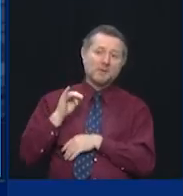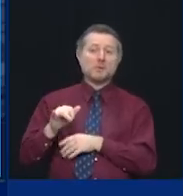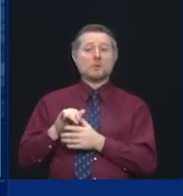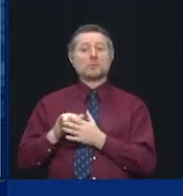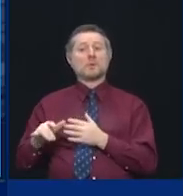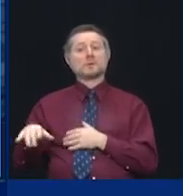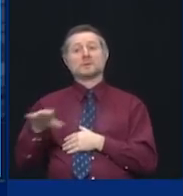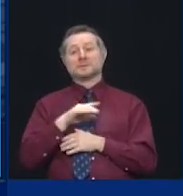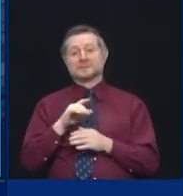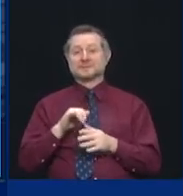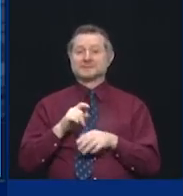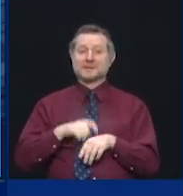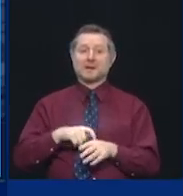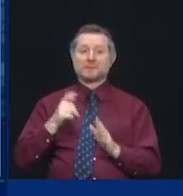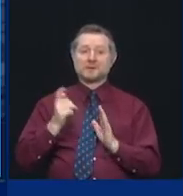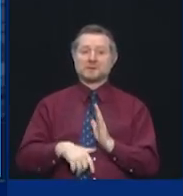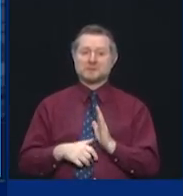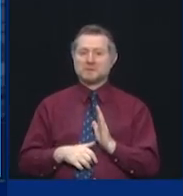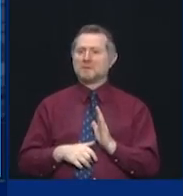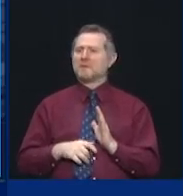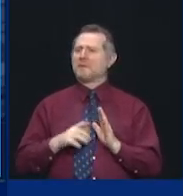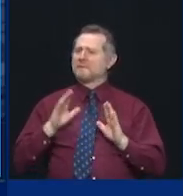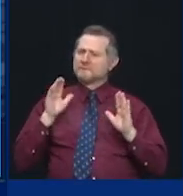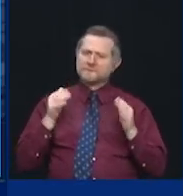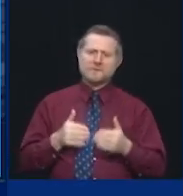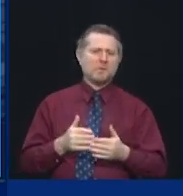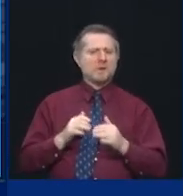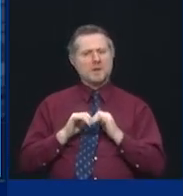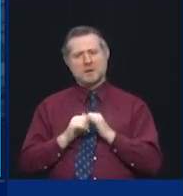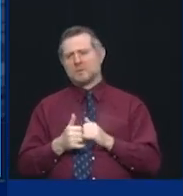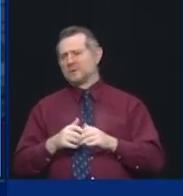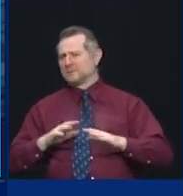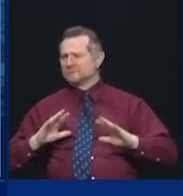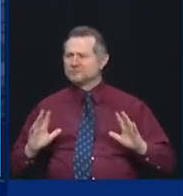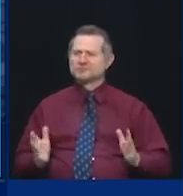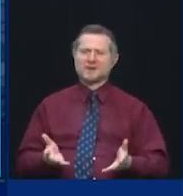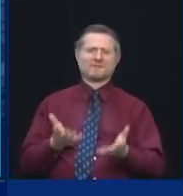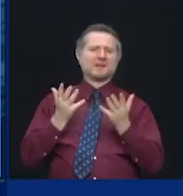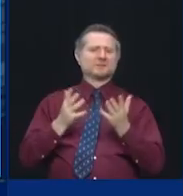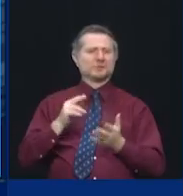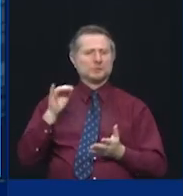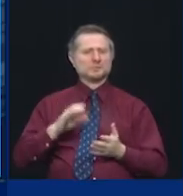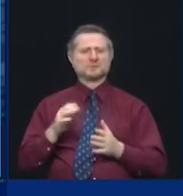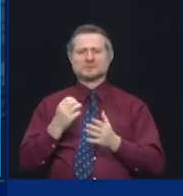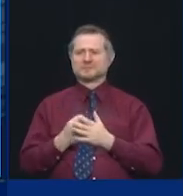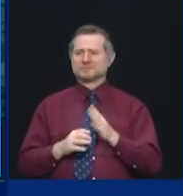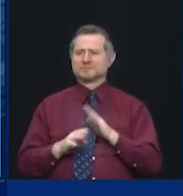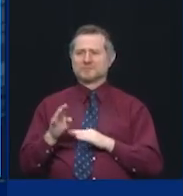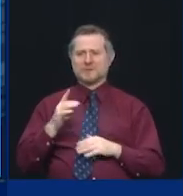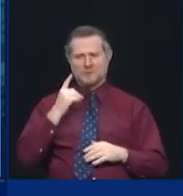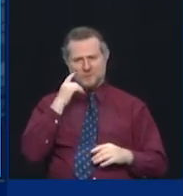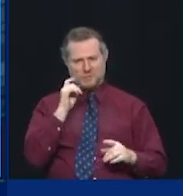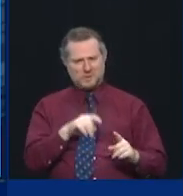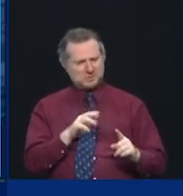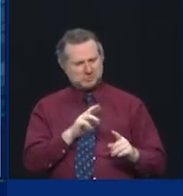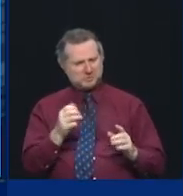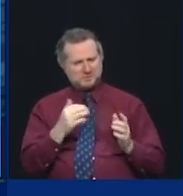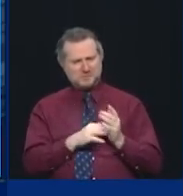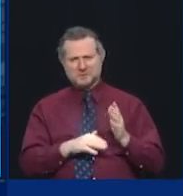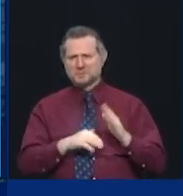efforts to revitalize the city's economy. Why did you build the convention center? Because it was an economic engine.